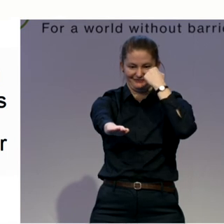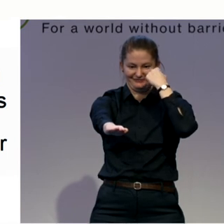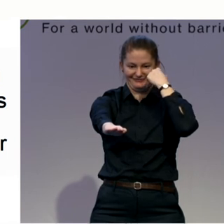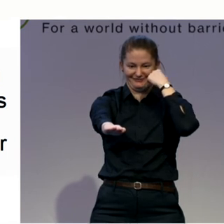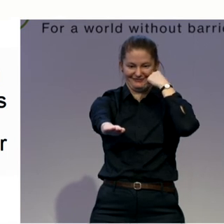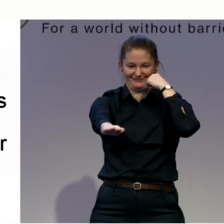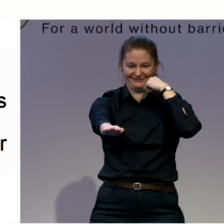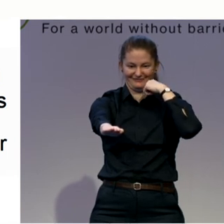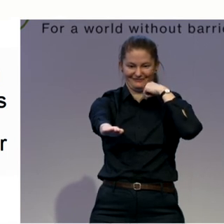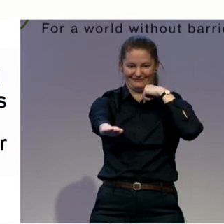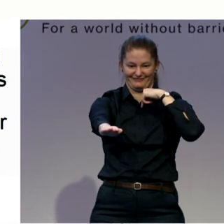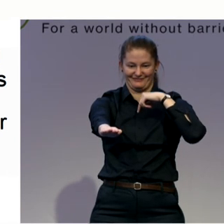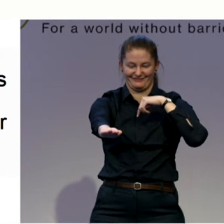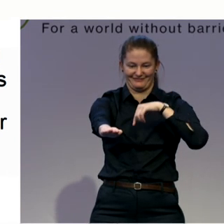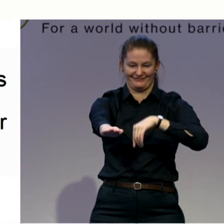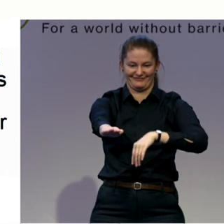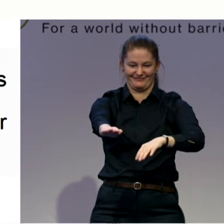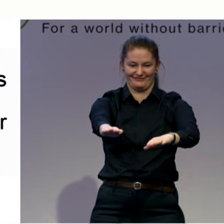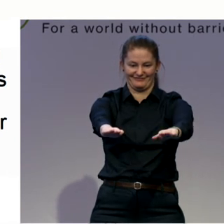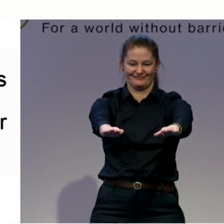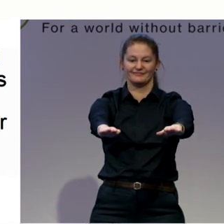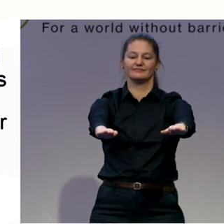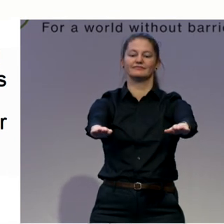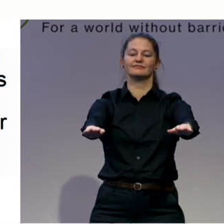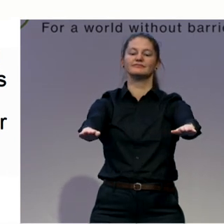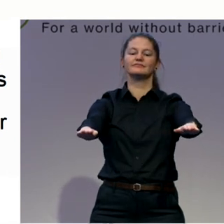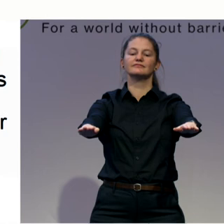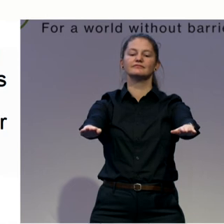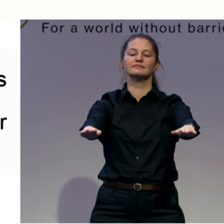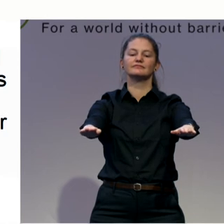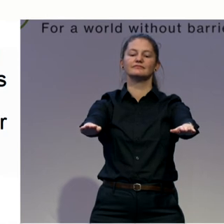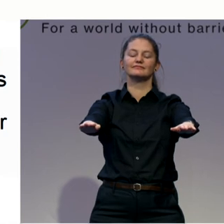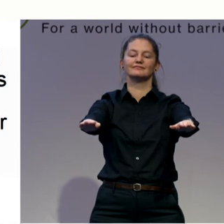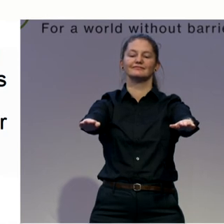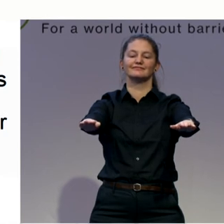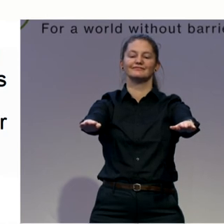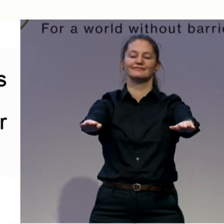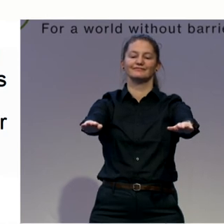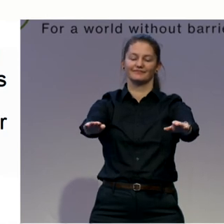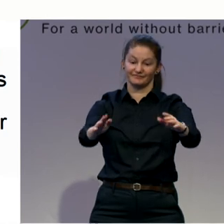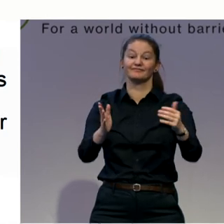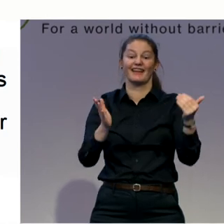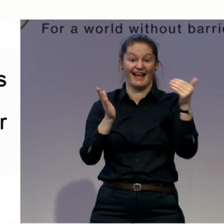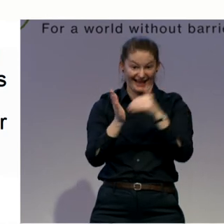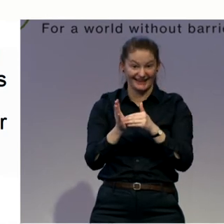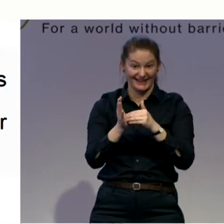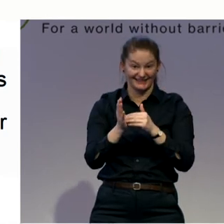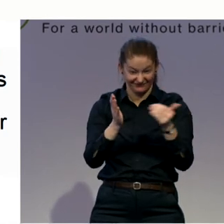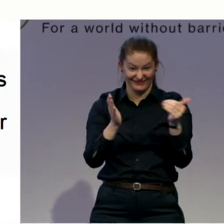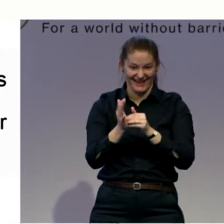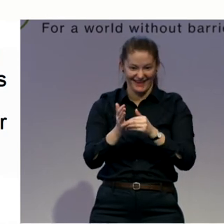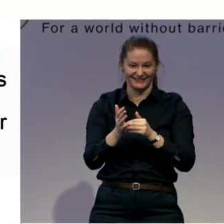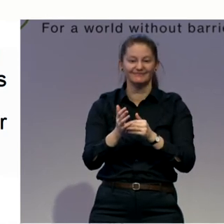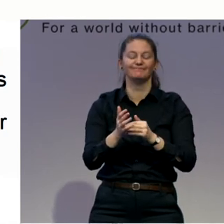scapulas to each other. Open your chest front and come back. The last repetition. Move your arms